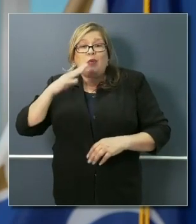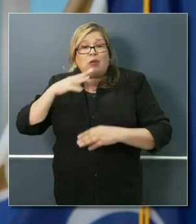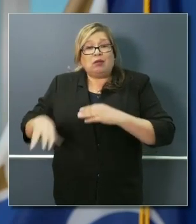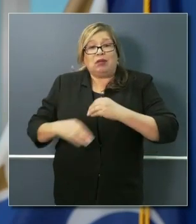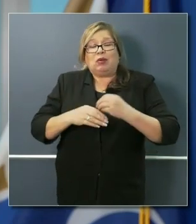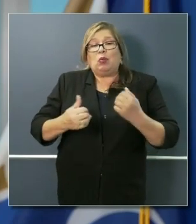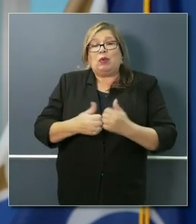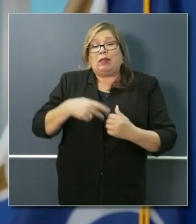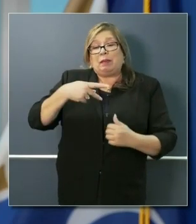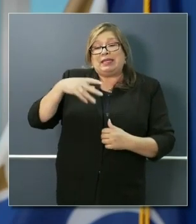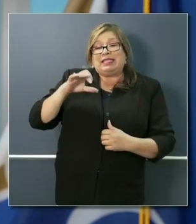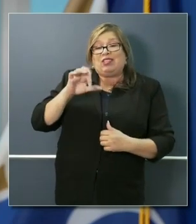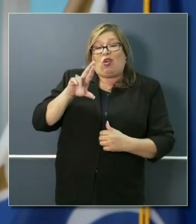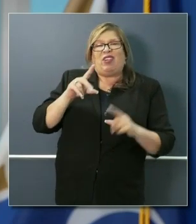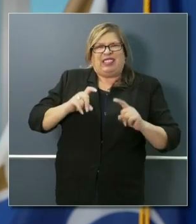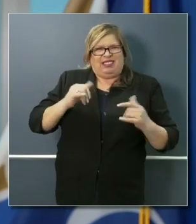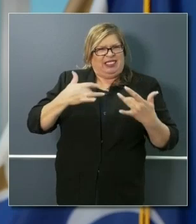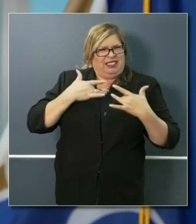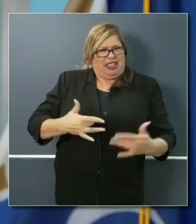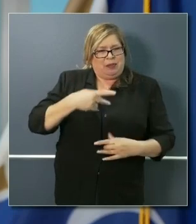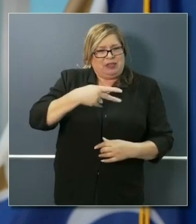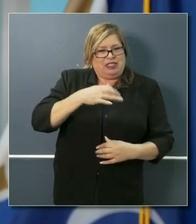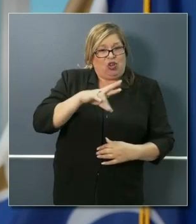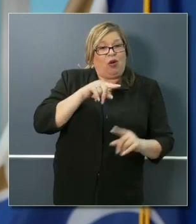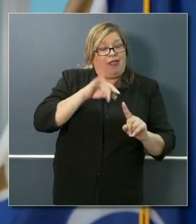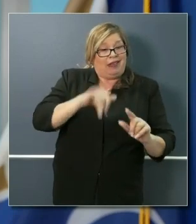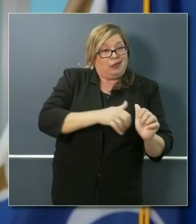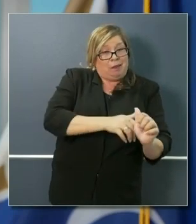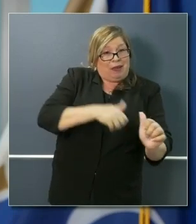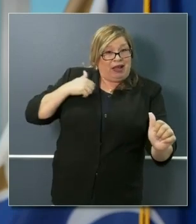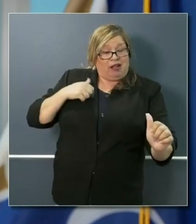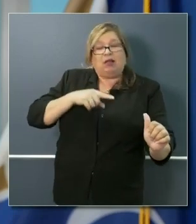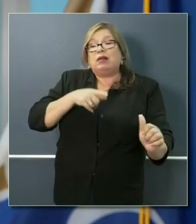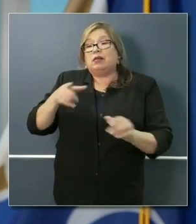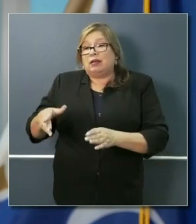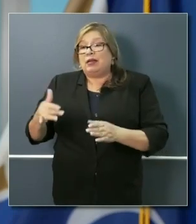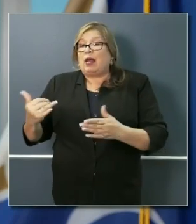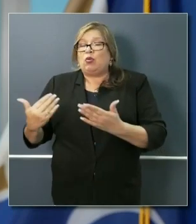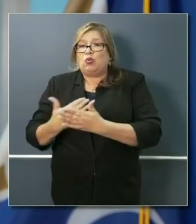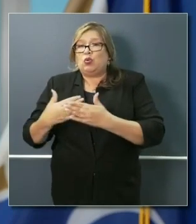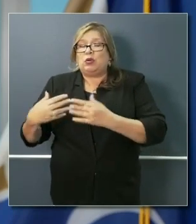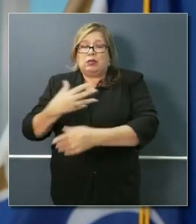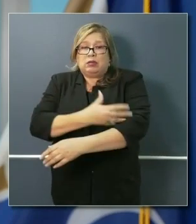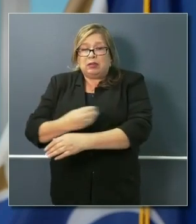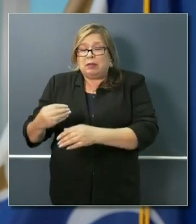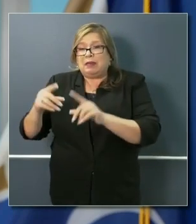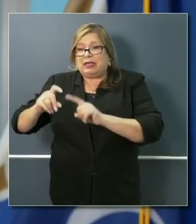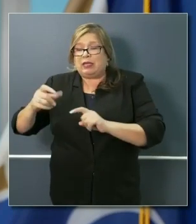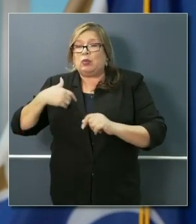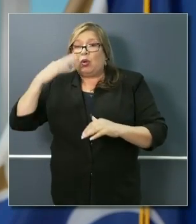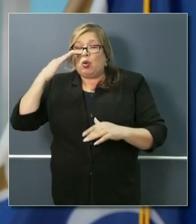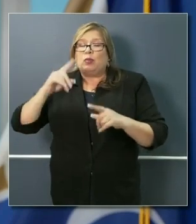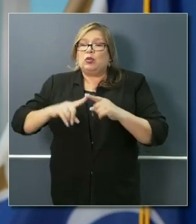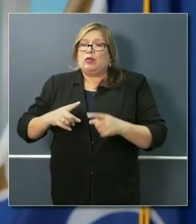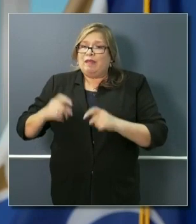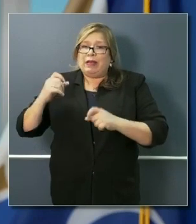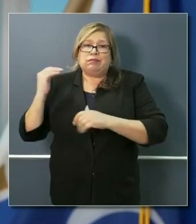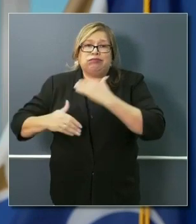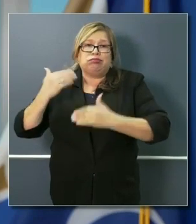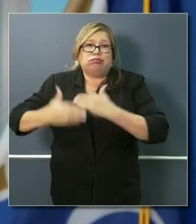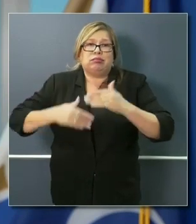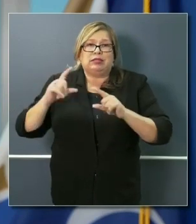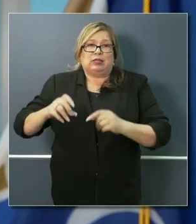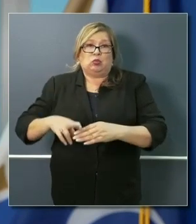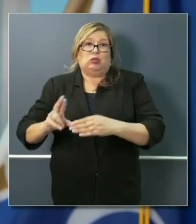tests, which are the dominant tests that have current backlog, that we'll be able to substantially fast-track those test results. Let me